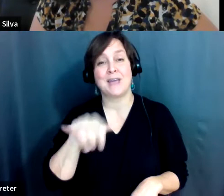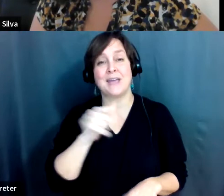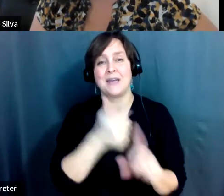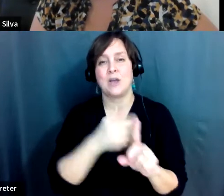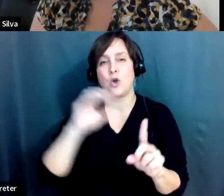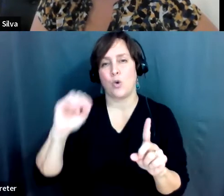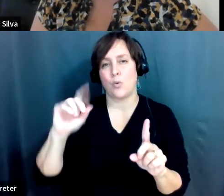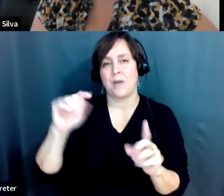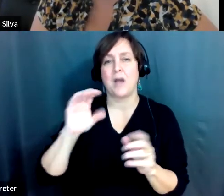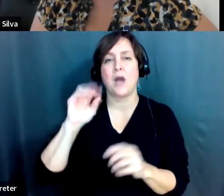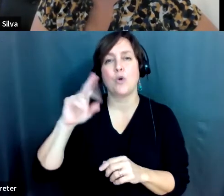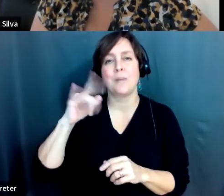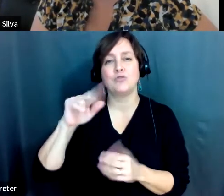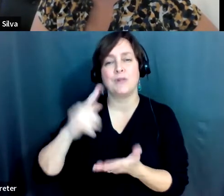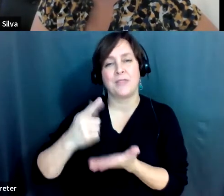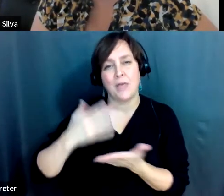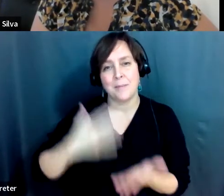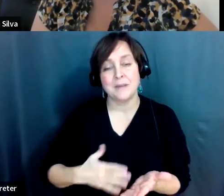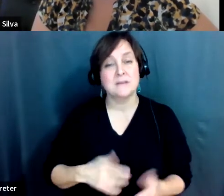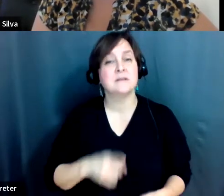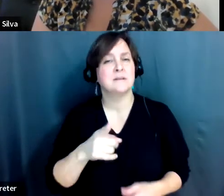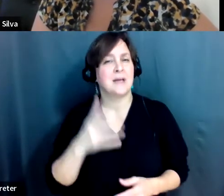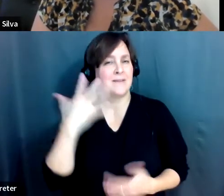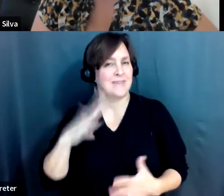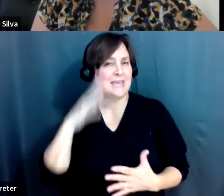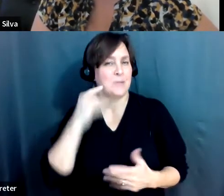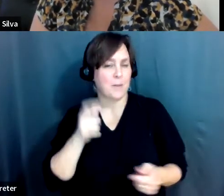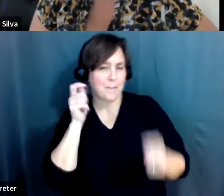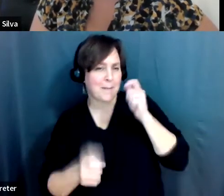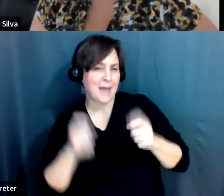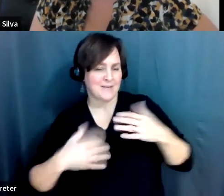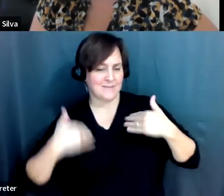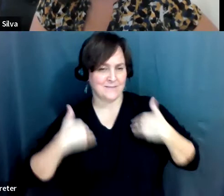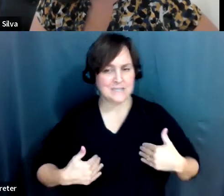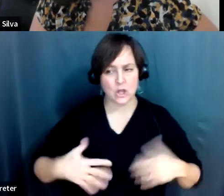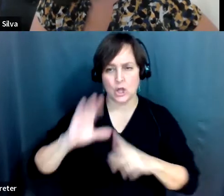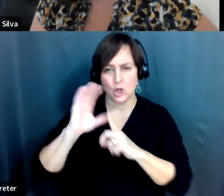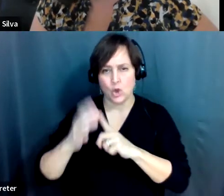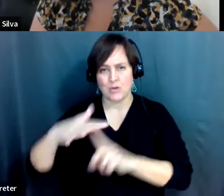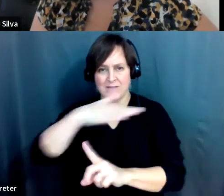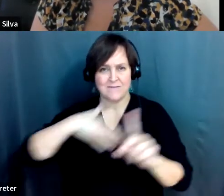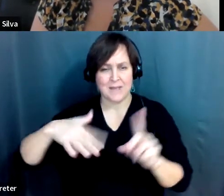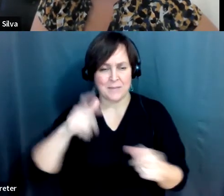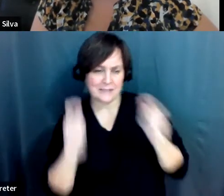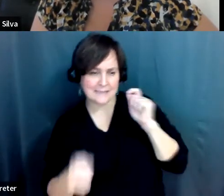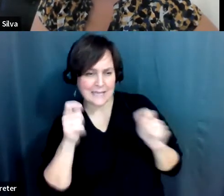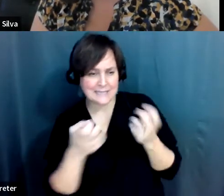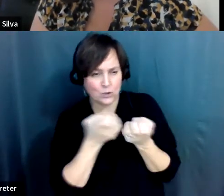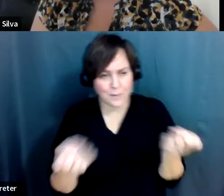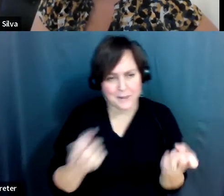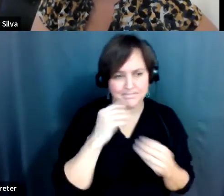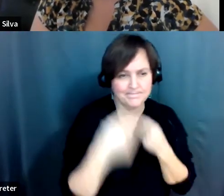therapist, and her experience with modifying physical and cultural environments, with adapting tasks and equipment to enable